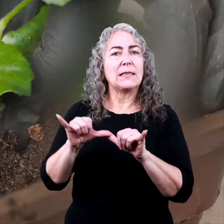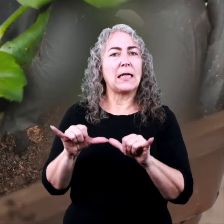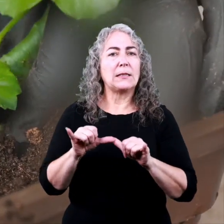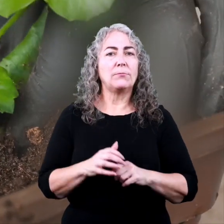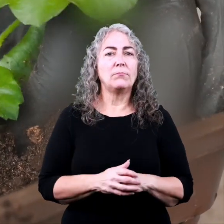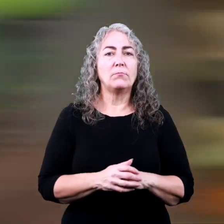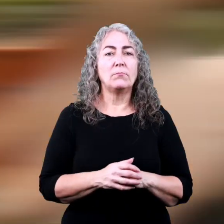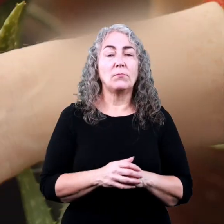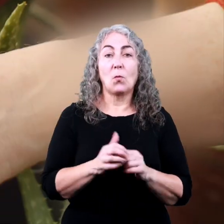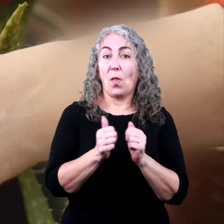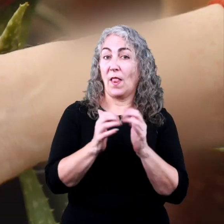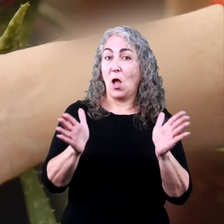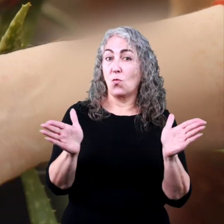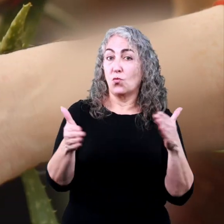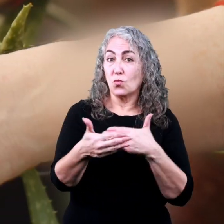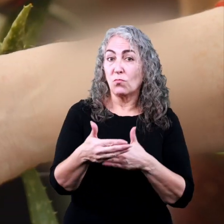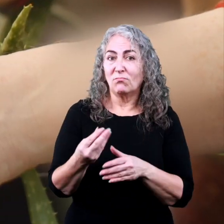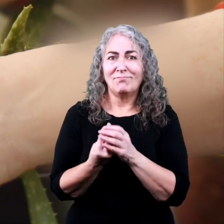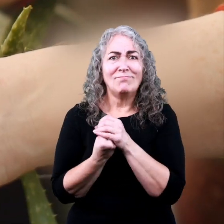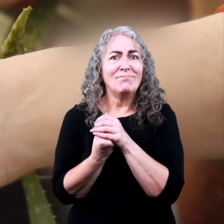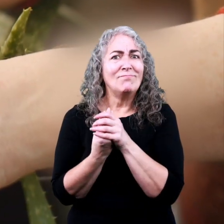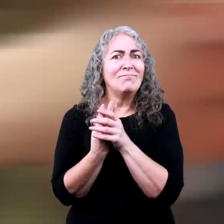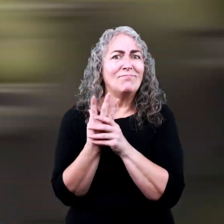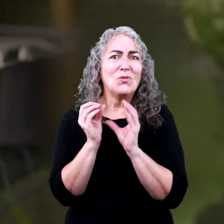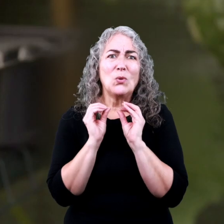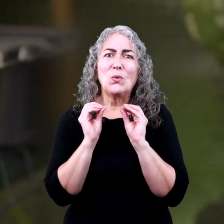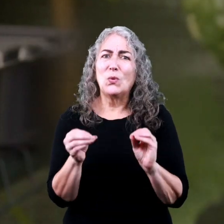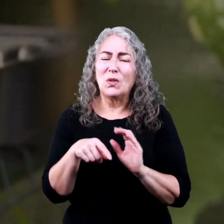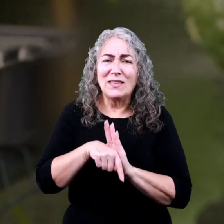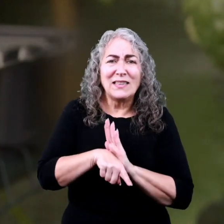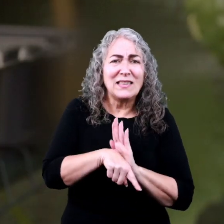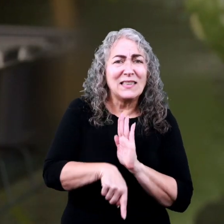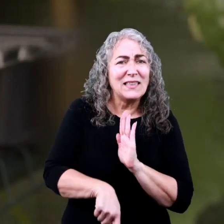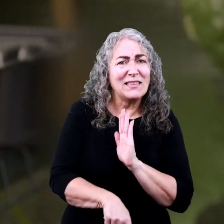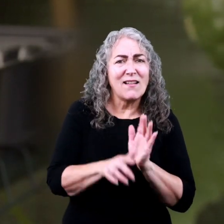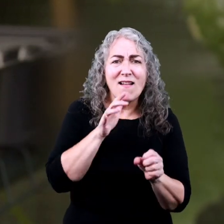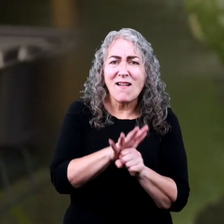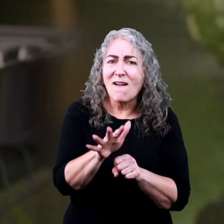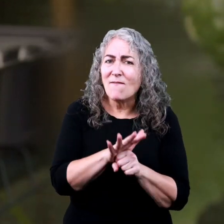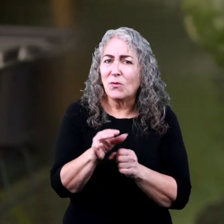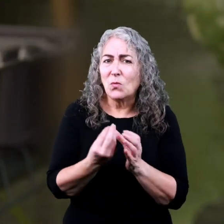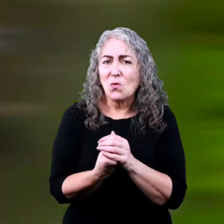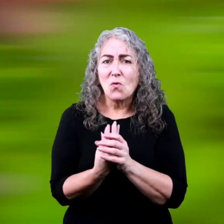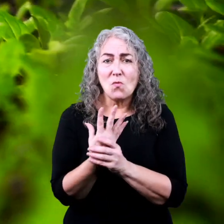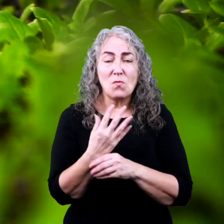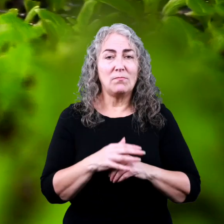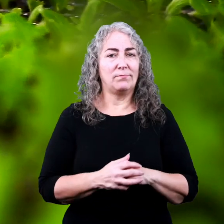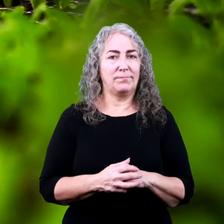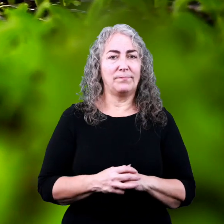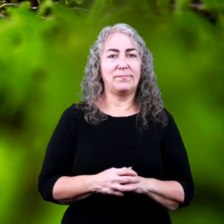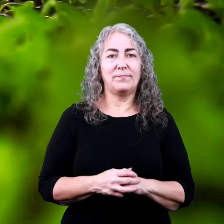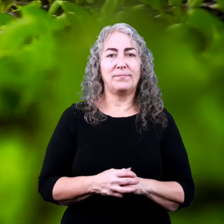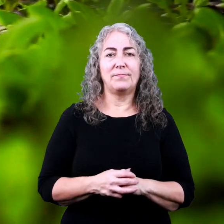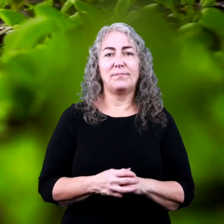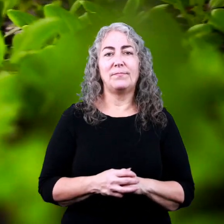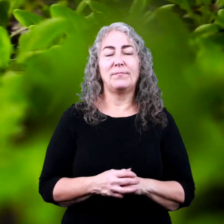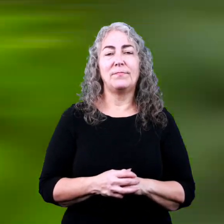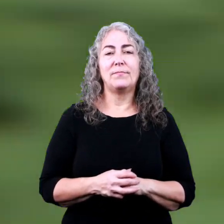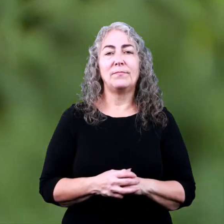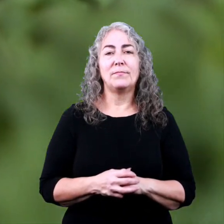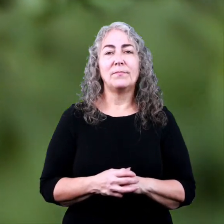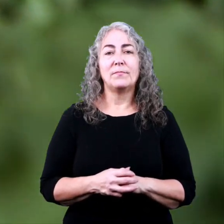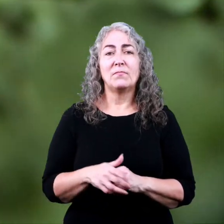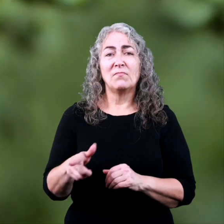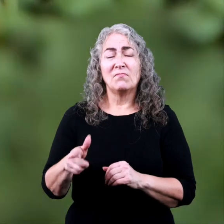Without this room, plants will not be able to develop deep enough roots to allow them to grow the way they are meant to.